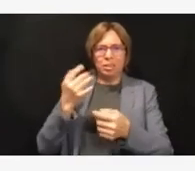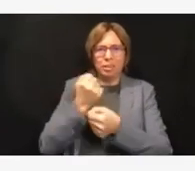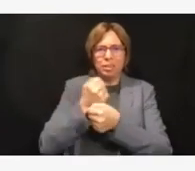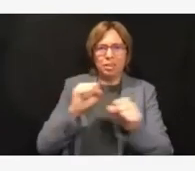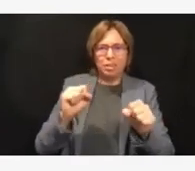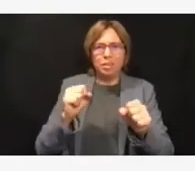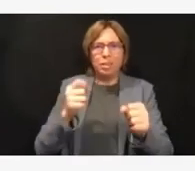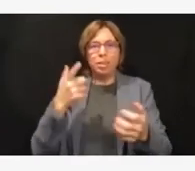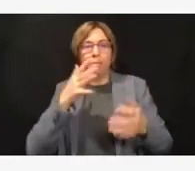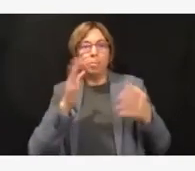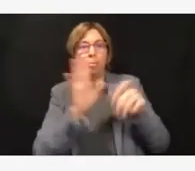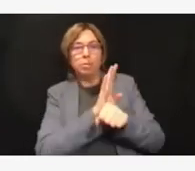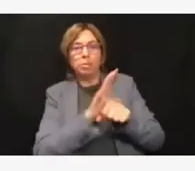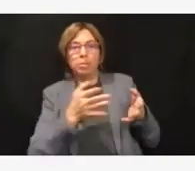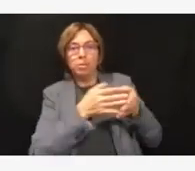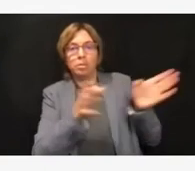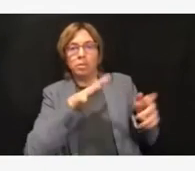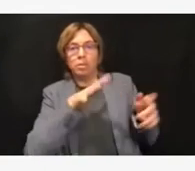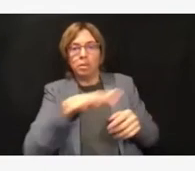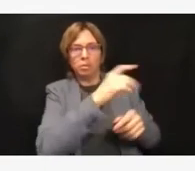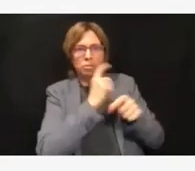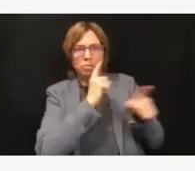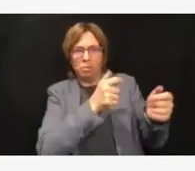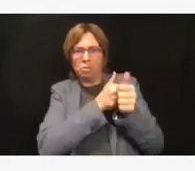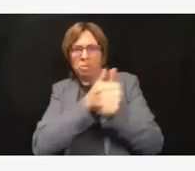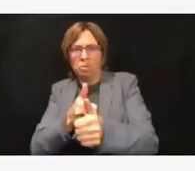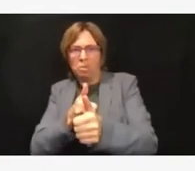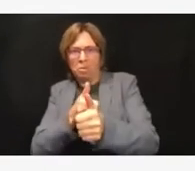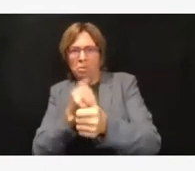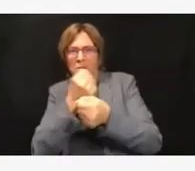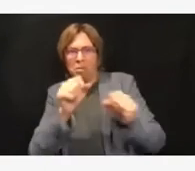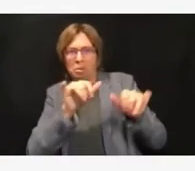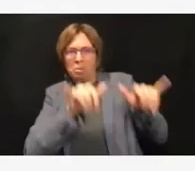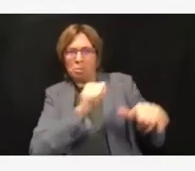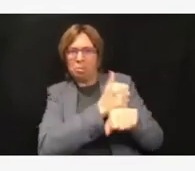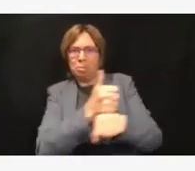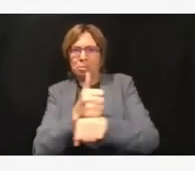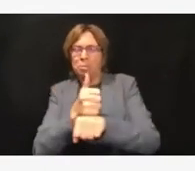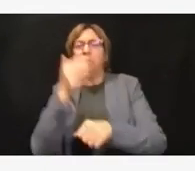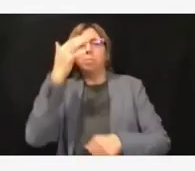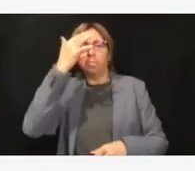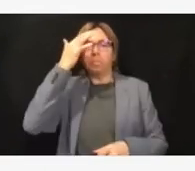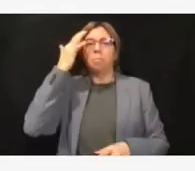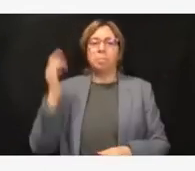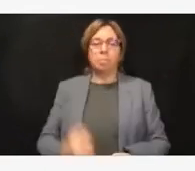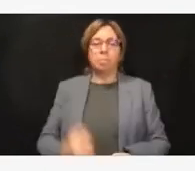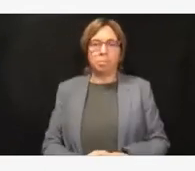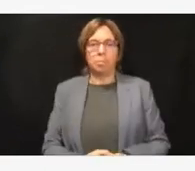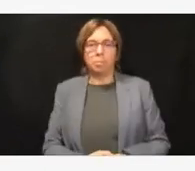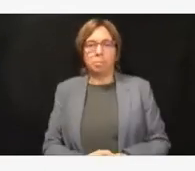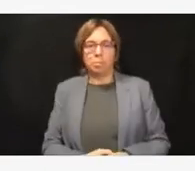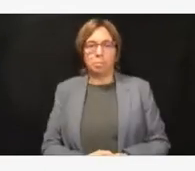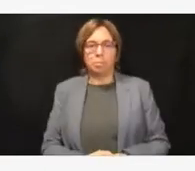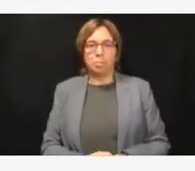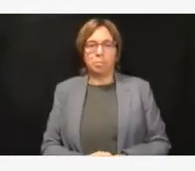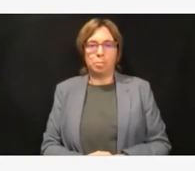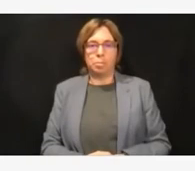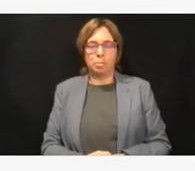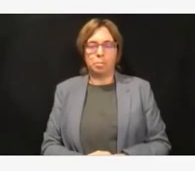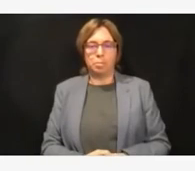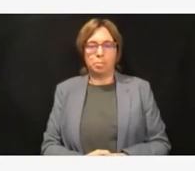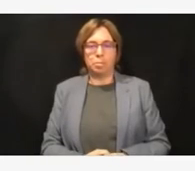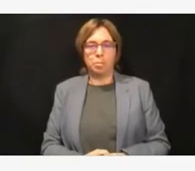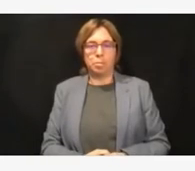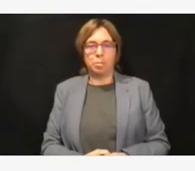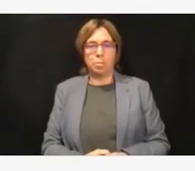Jumping to our people and our patients, we're pulling out the stops to the